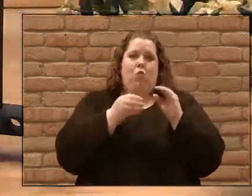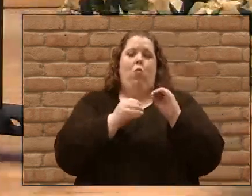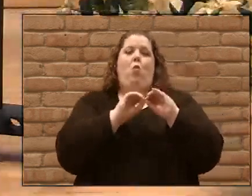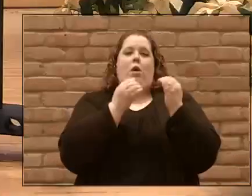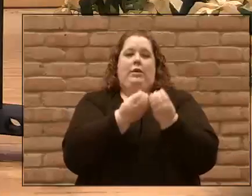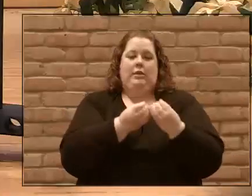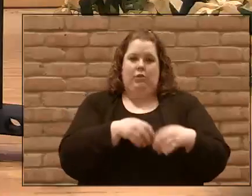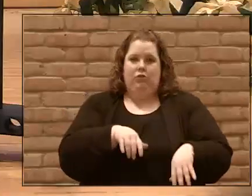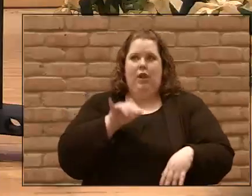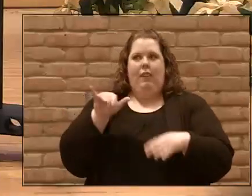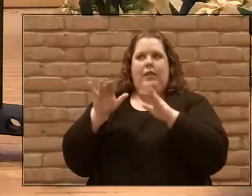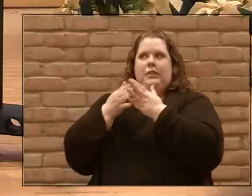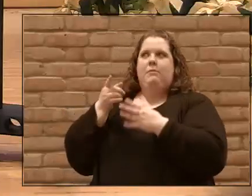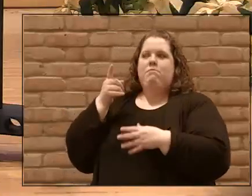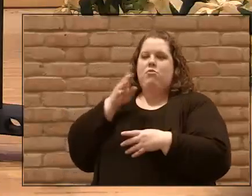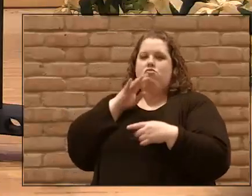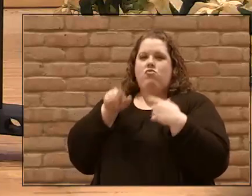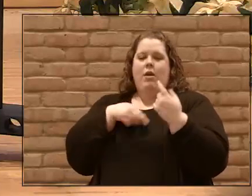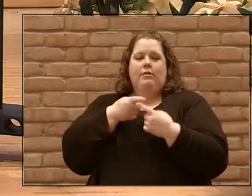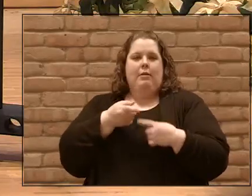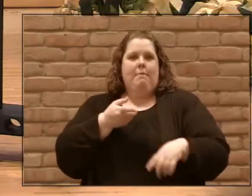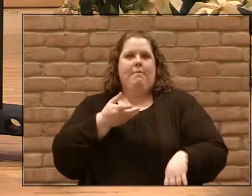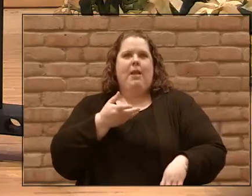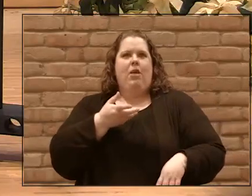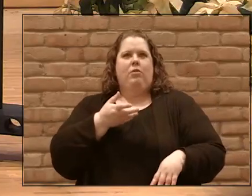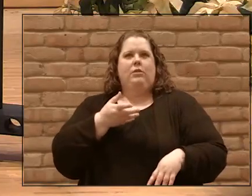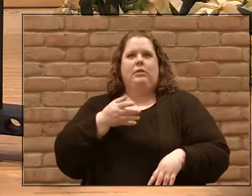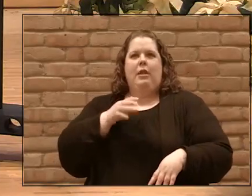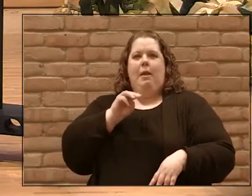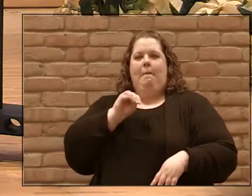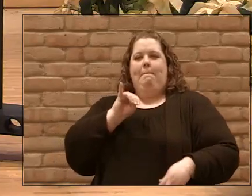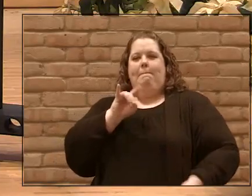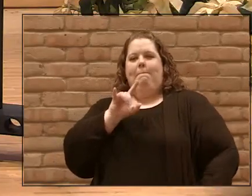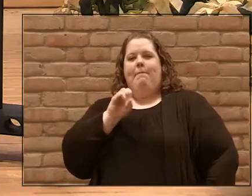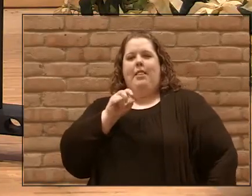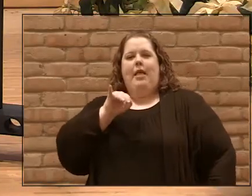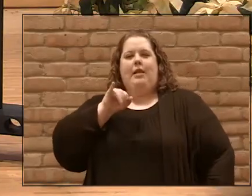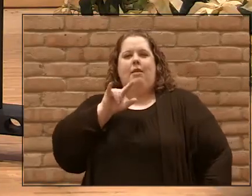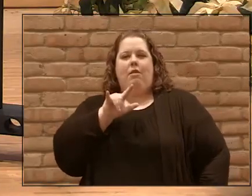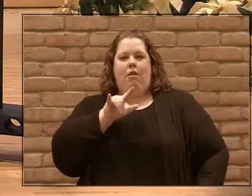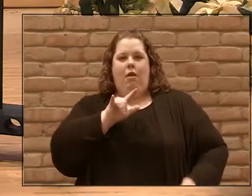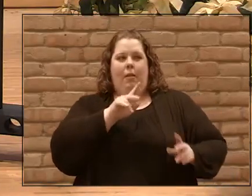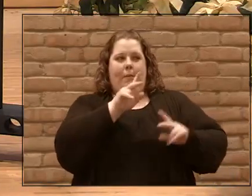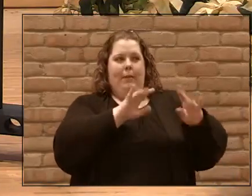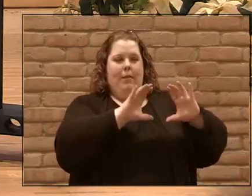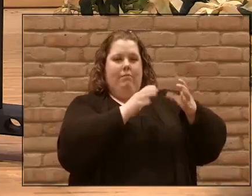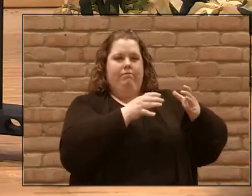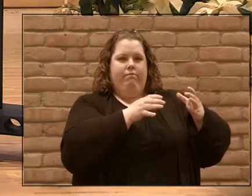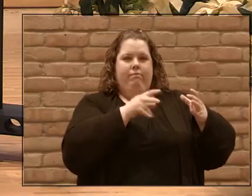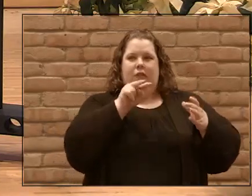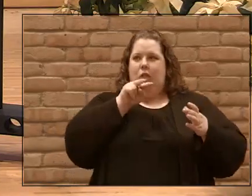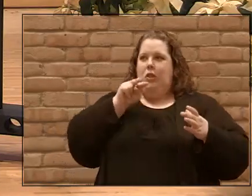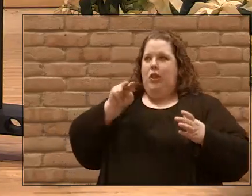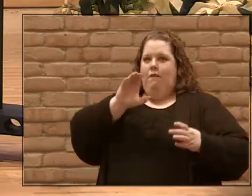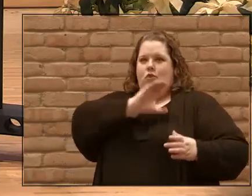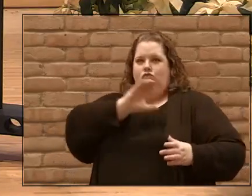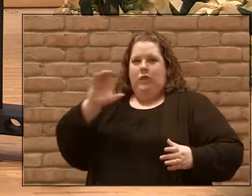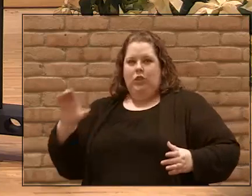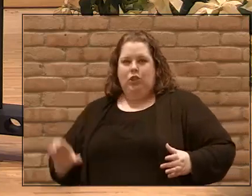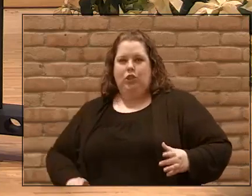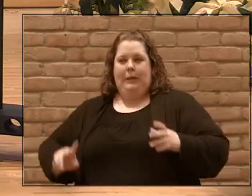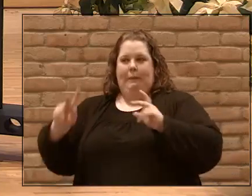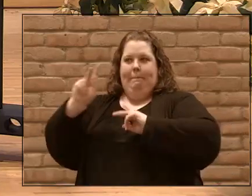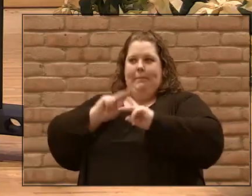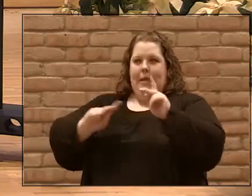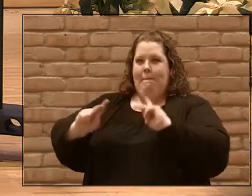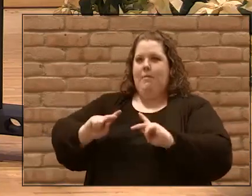looked at how millennials view Christians and the Christian church. And so they got all kinds of data